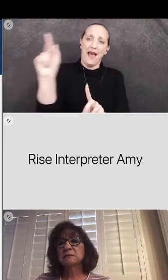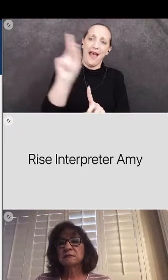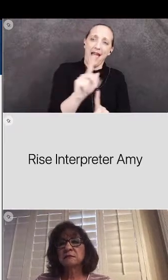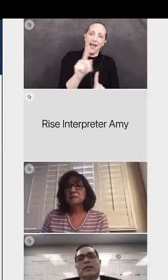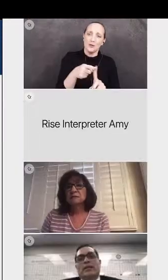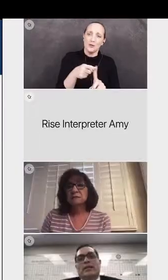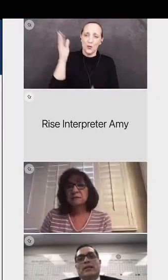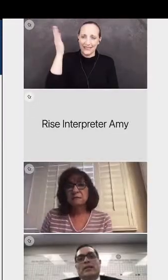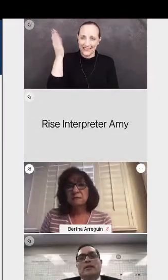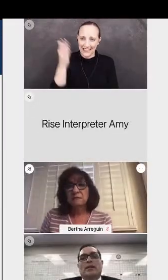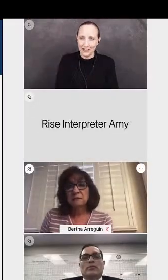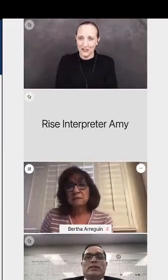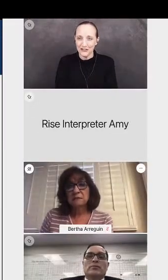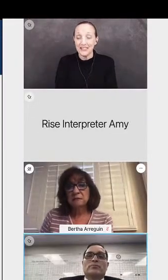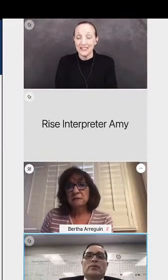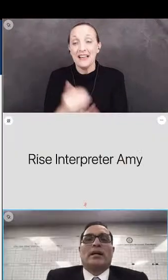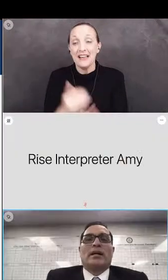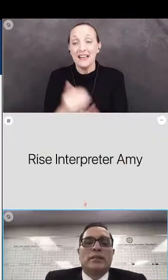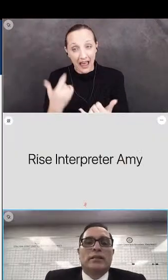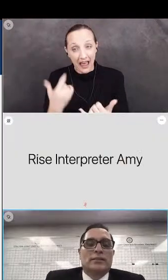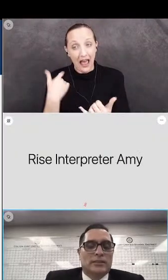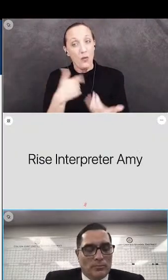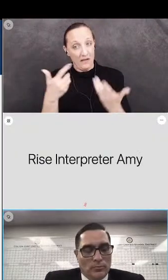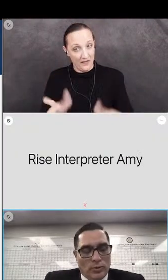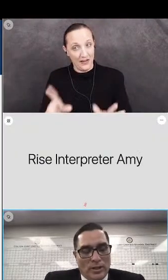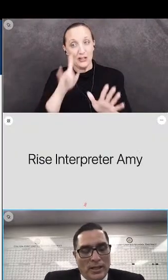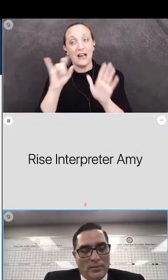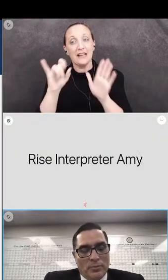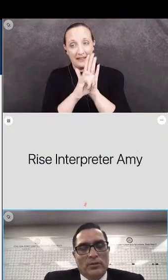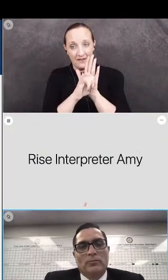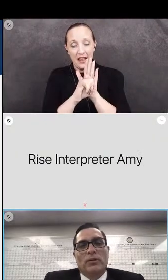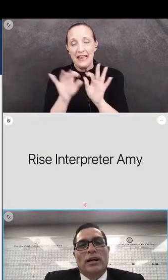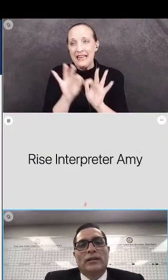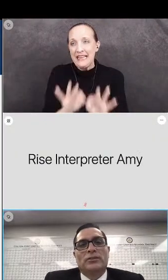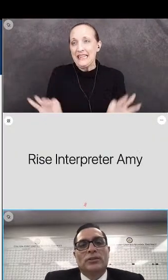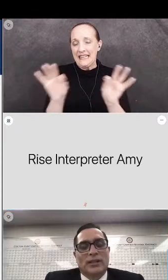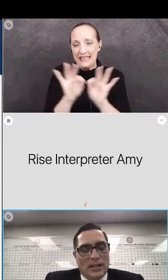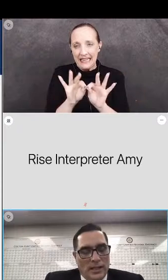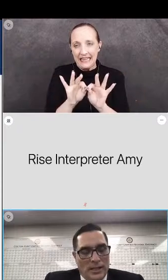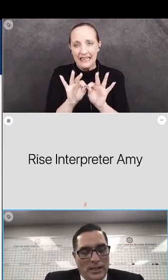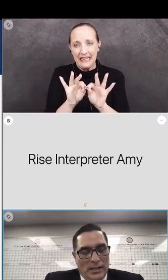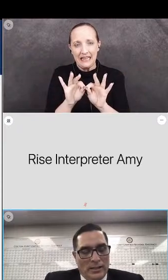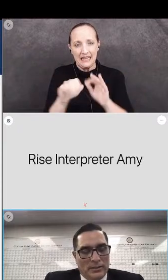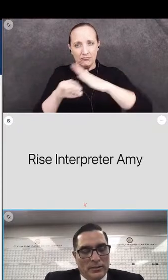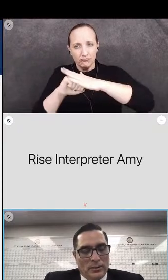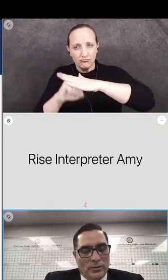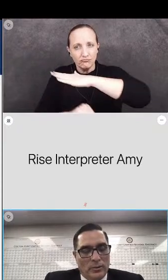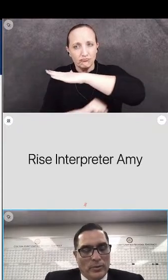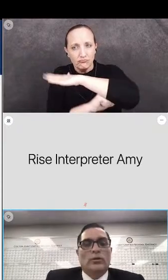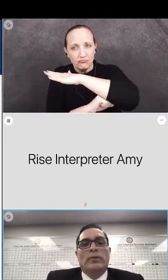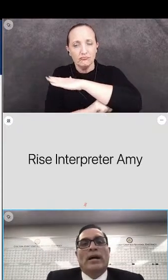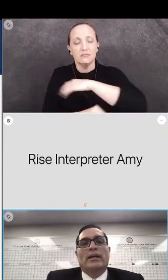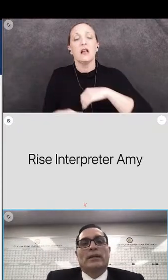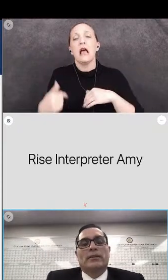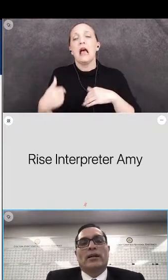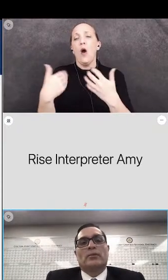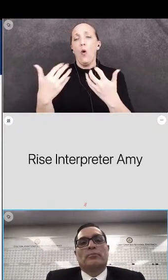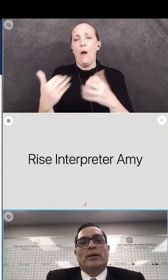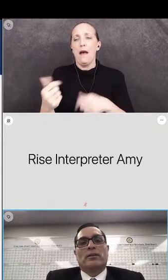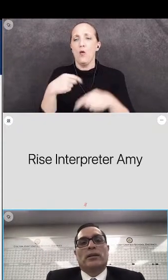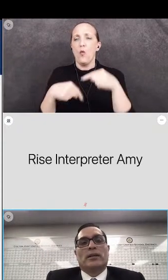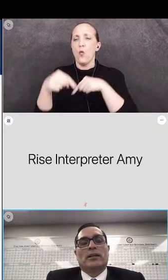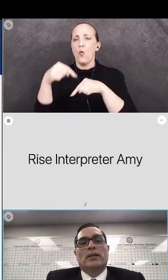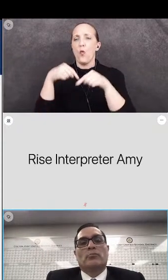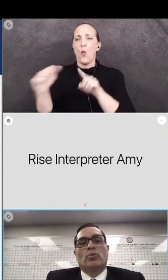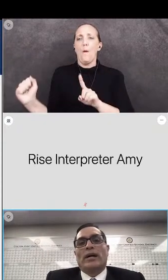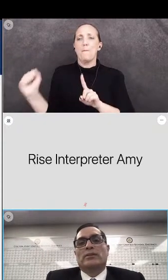Now that we've identified some key building blocks. So I want to go back and talk